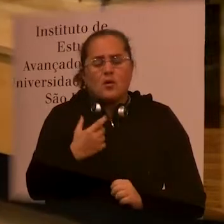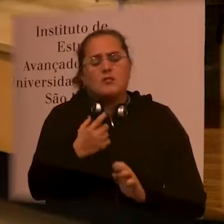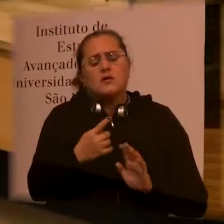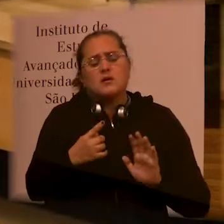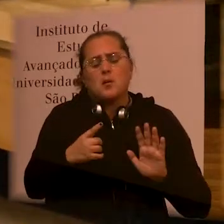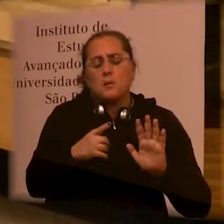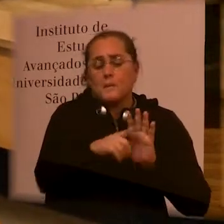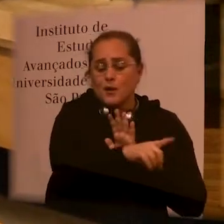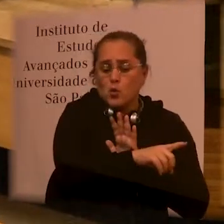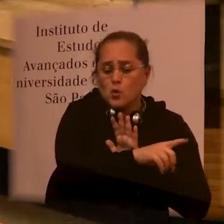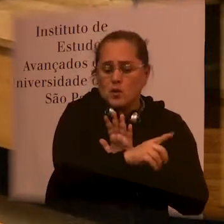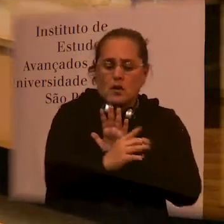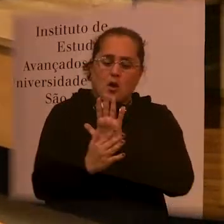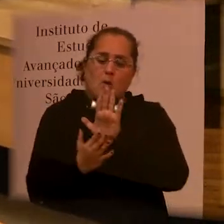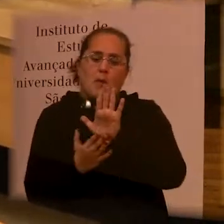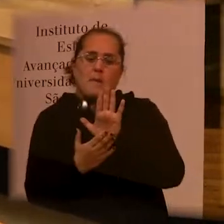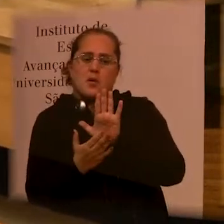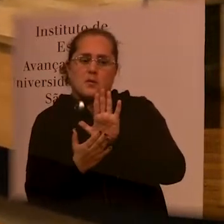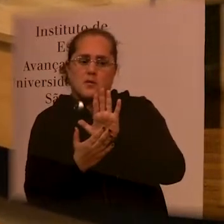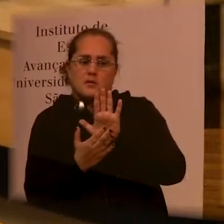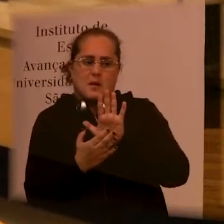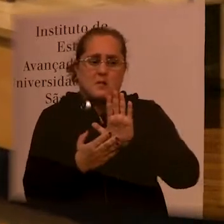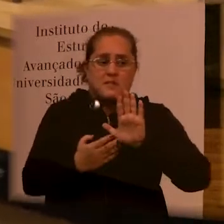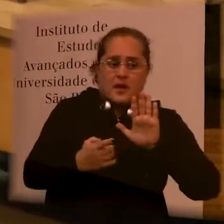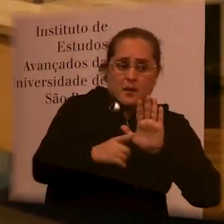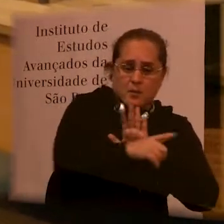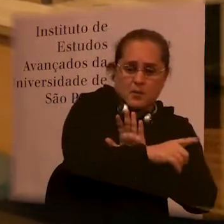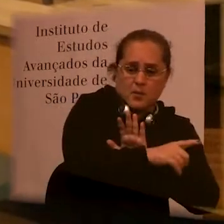ask you a question and make a proposal.